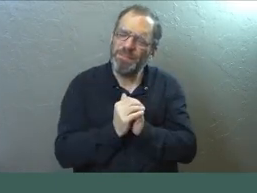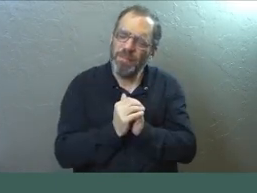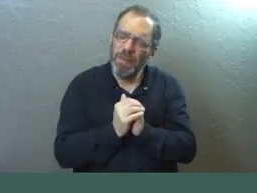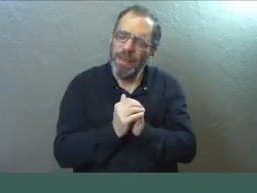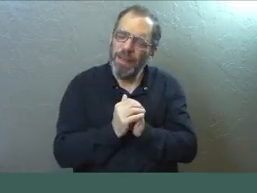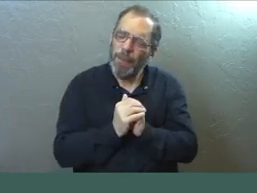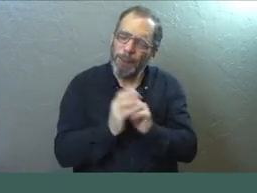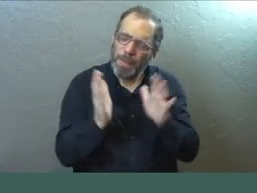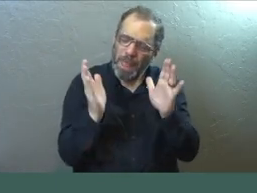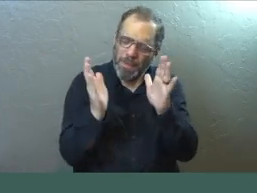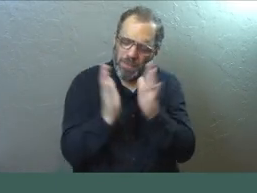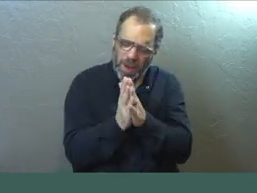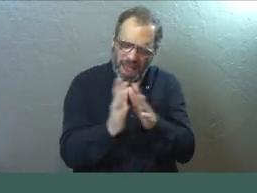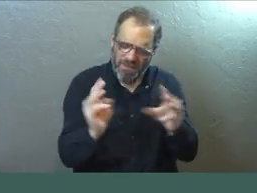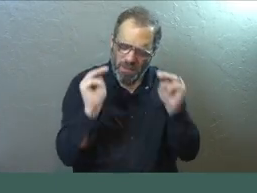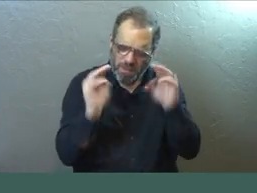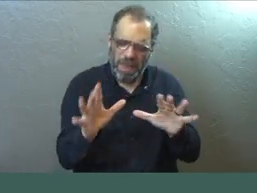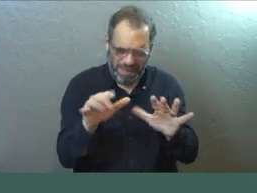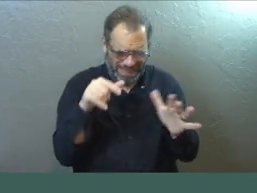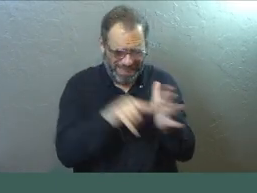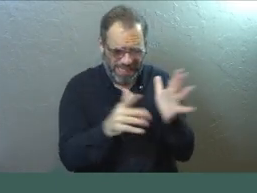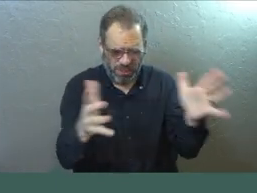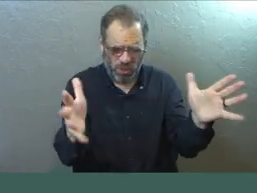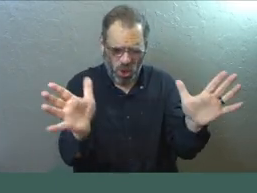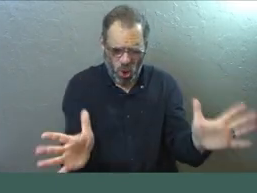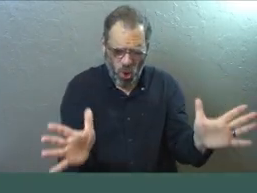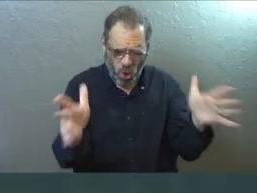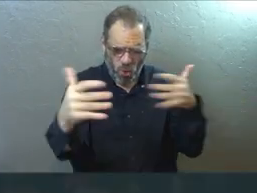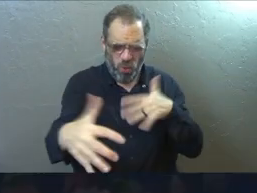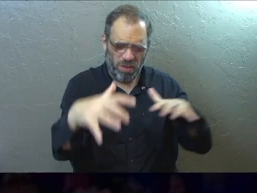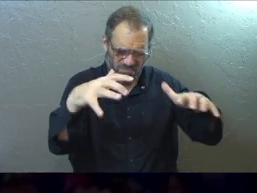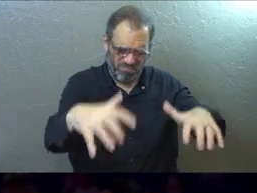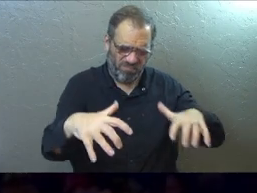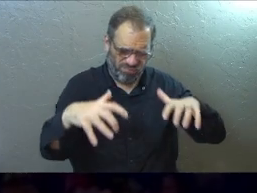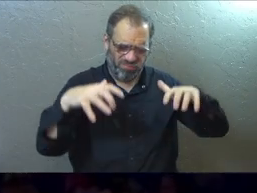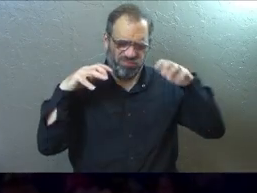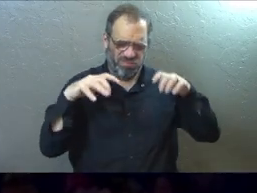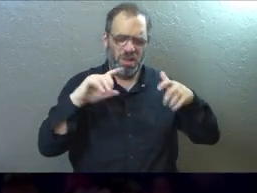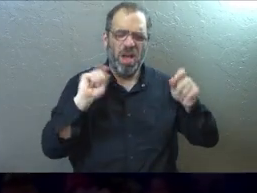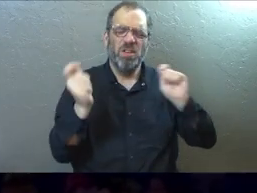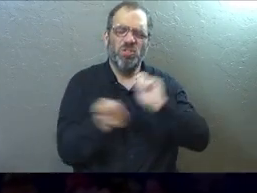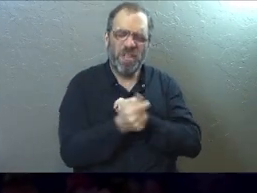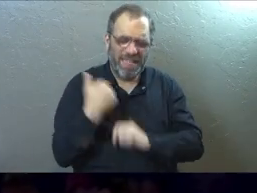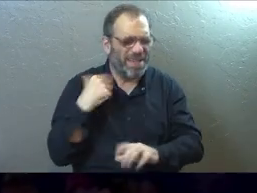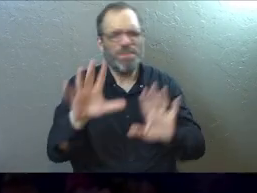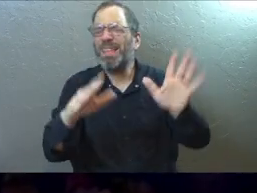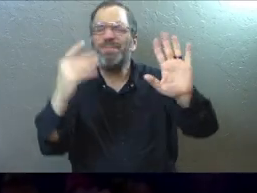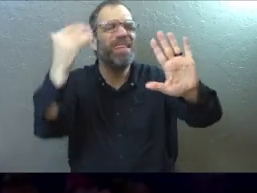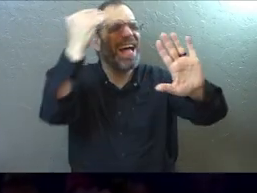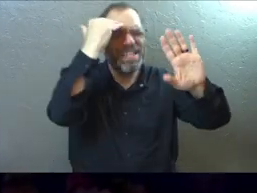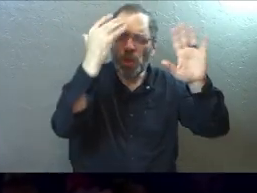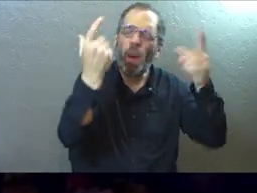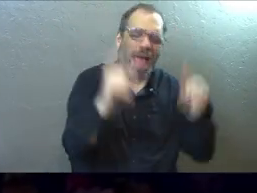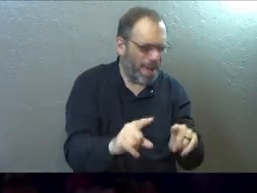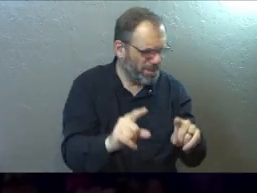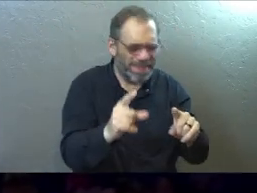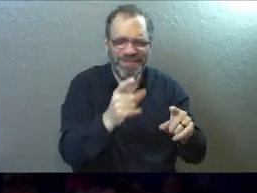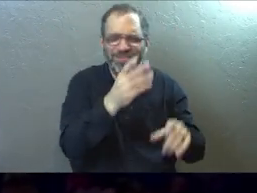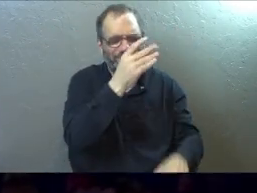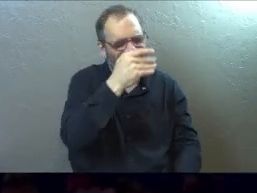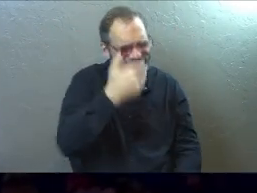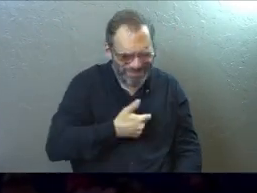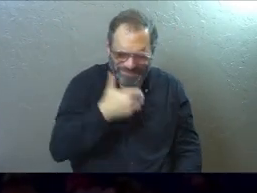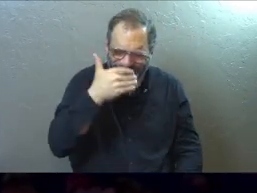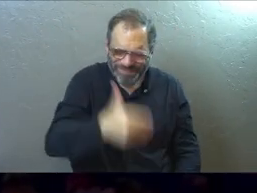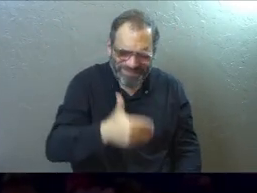So, God, I pray for a miracle all across this room, Lord, that you would begin to change us, Lord. And I know it happens moment by